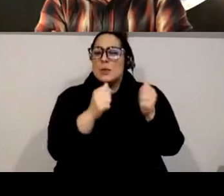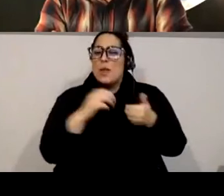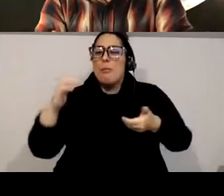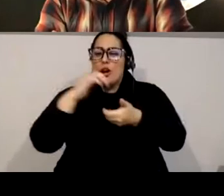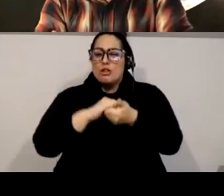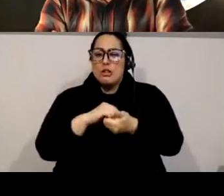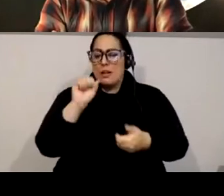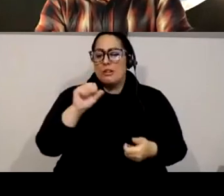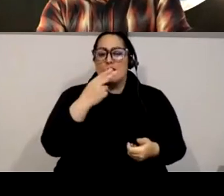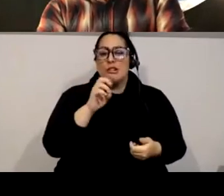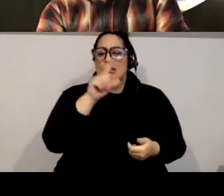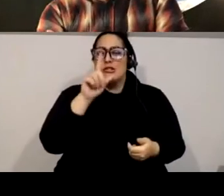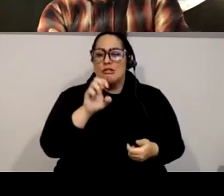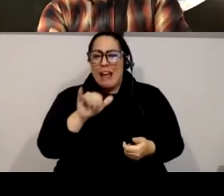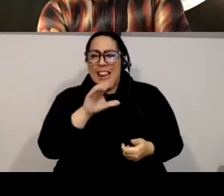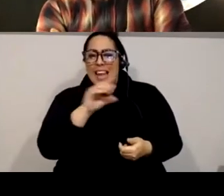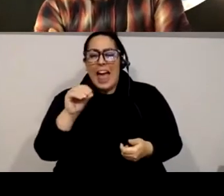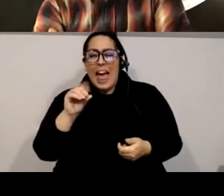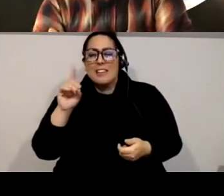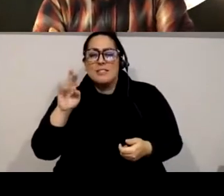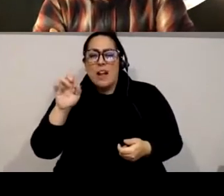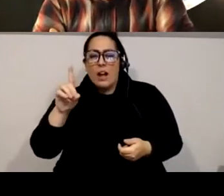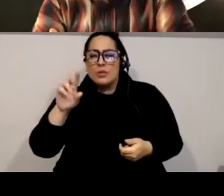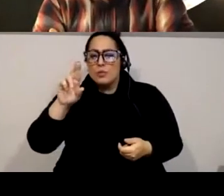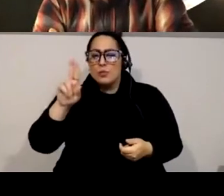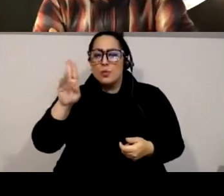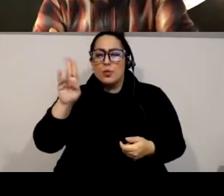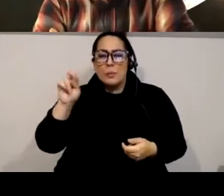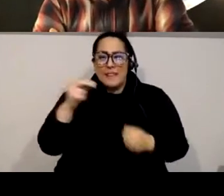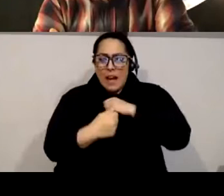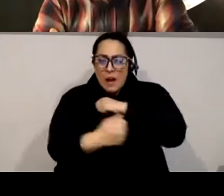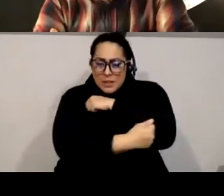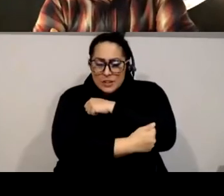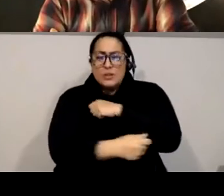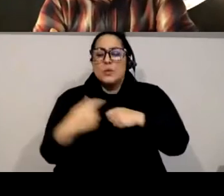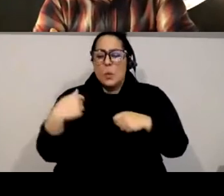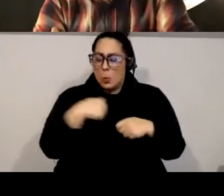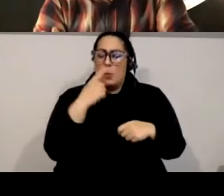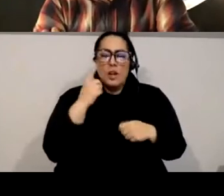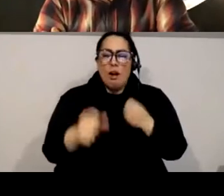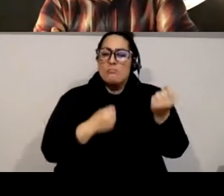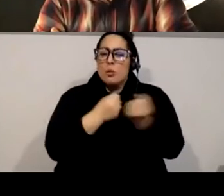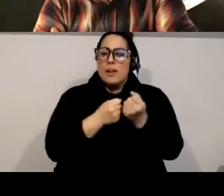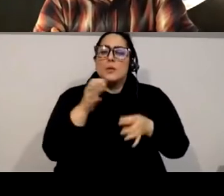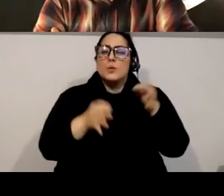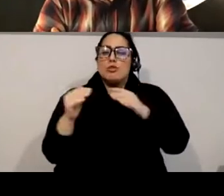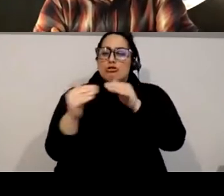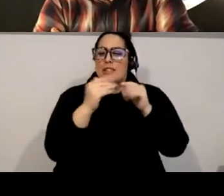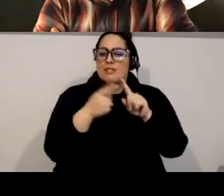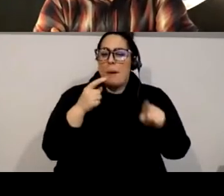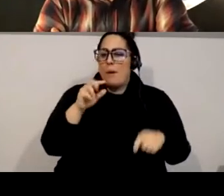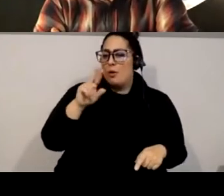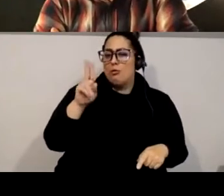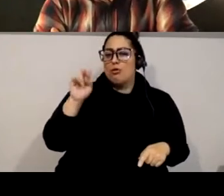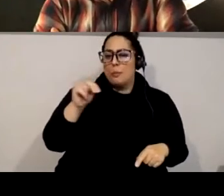and Asian American Arts Alliance, a 2020 art and social justice grantee of the Rubin Foundation. My name is Sarah Reisman. I'm